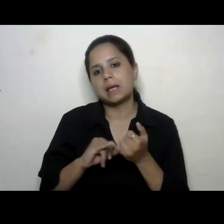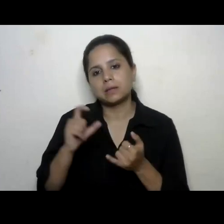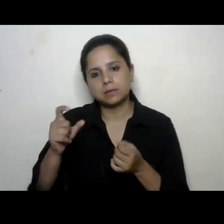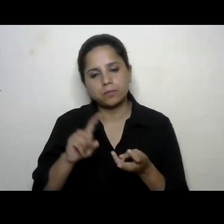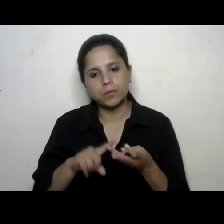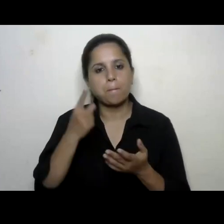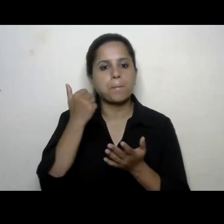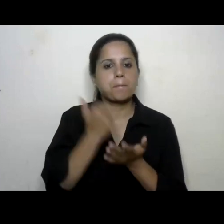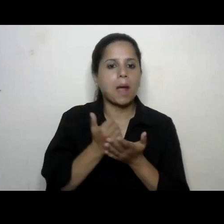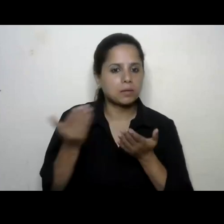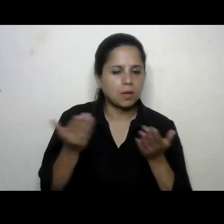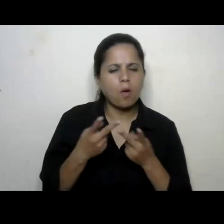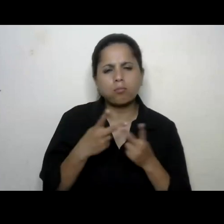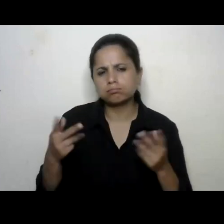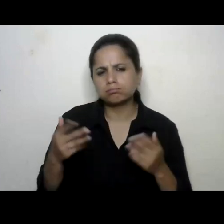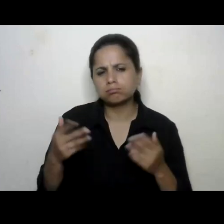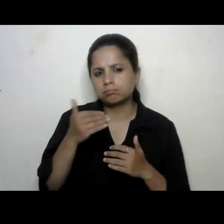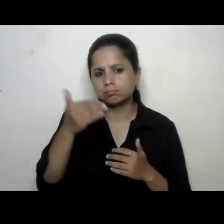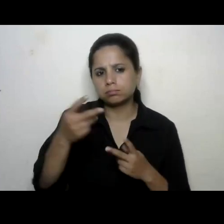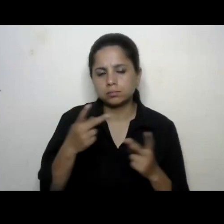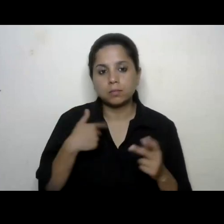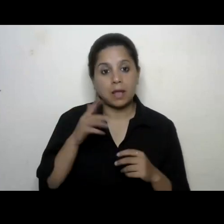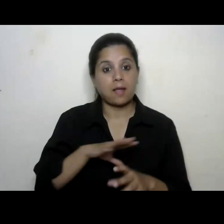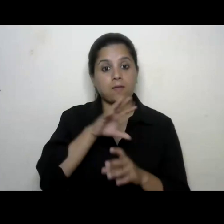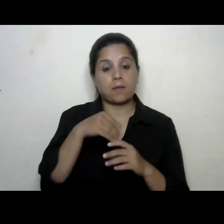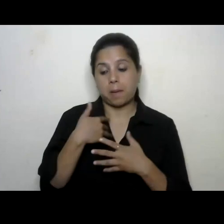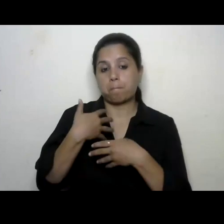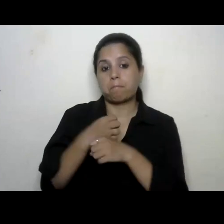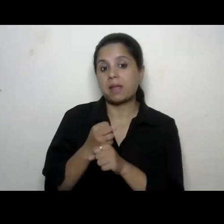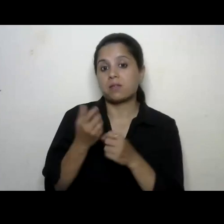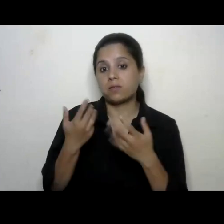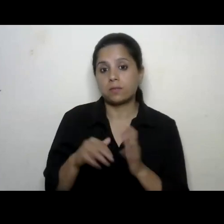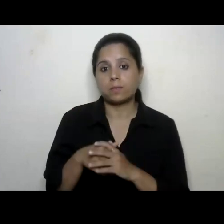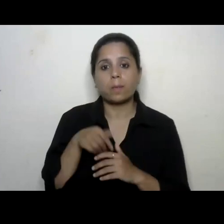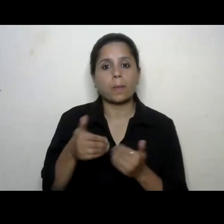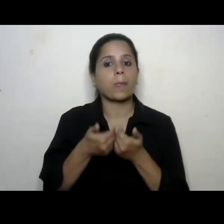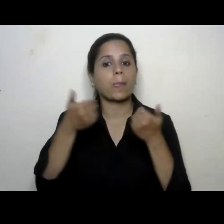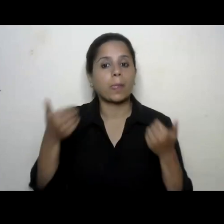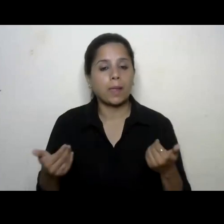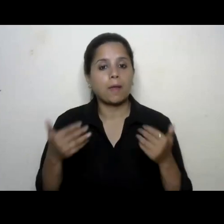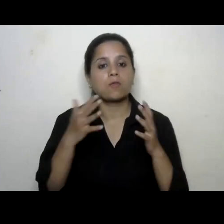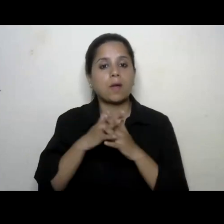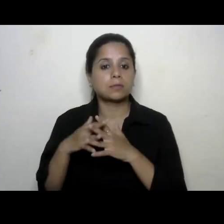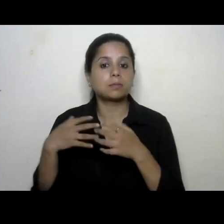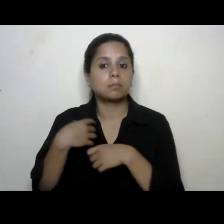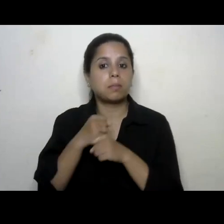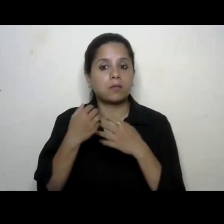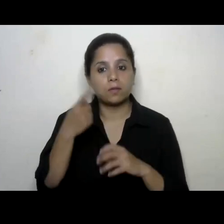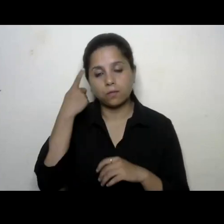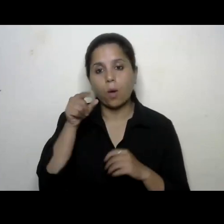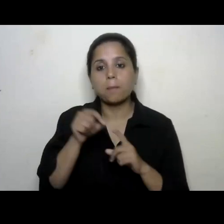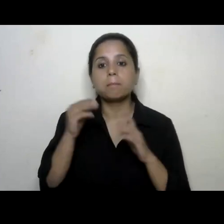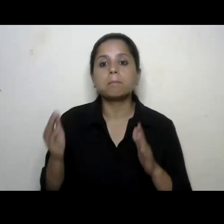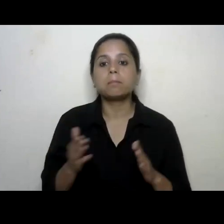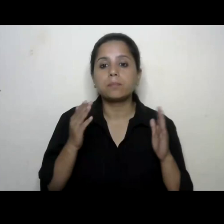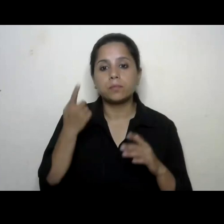service and so on we have also developed a separate portal for preparation for